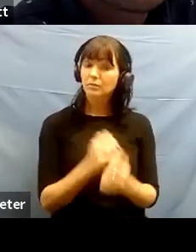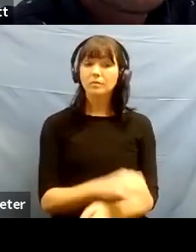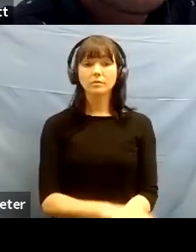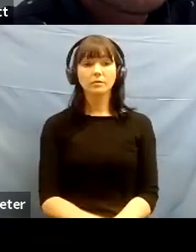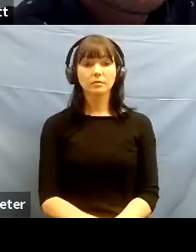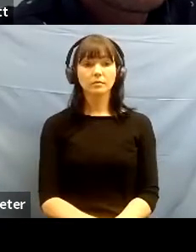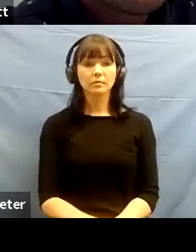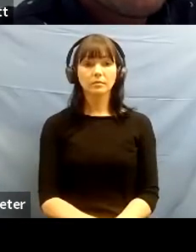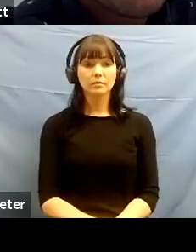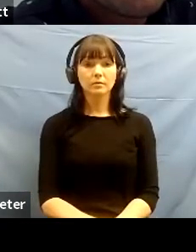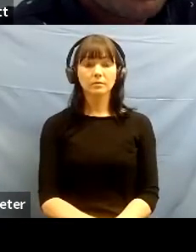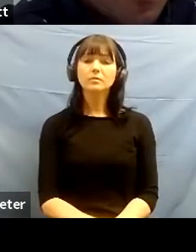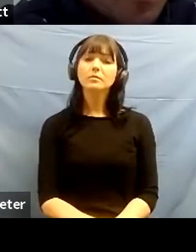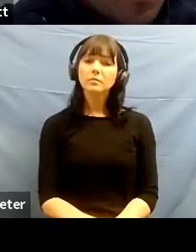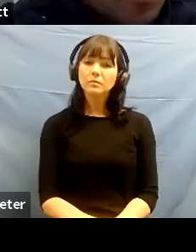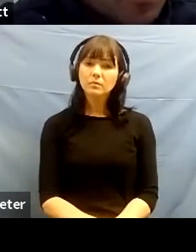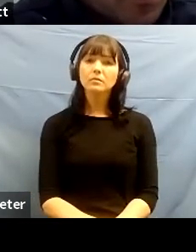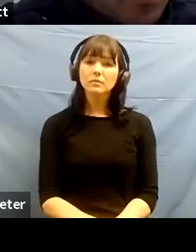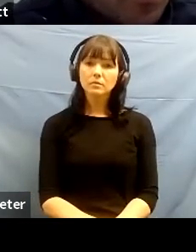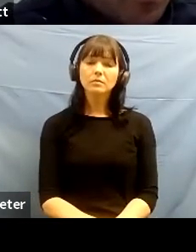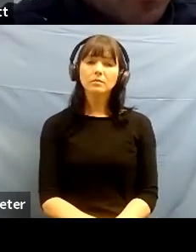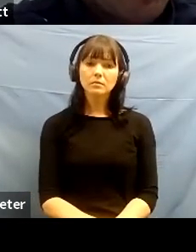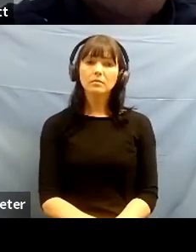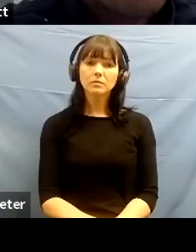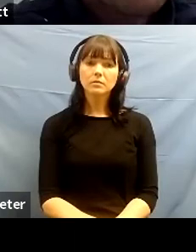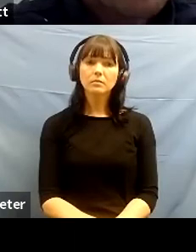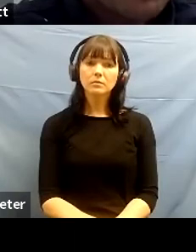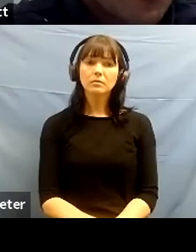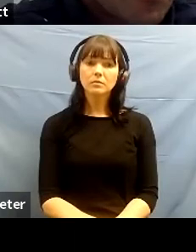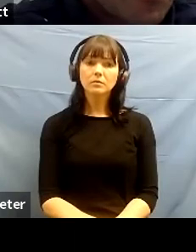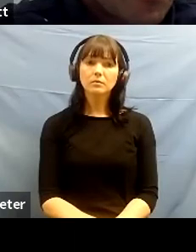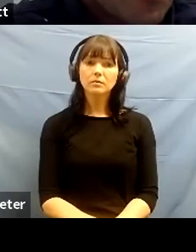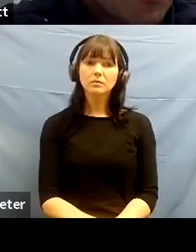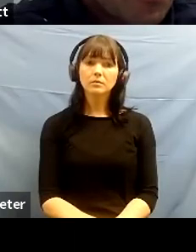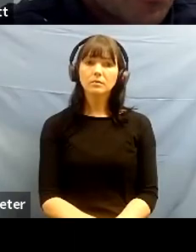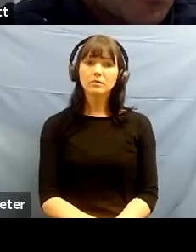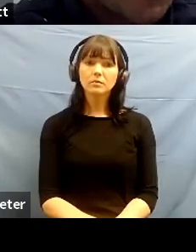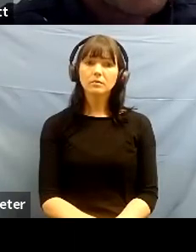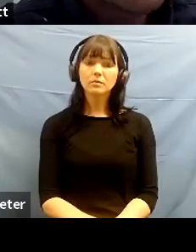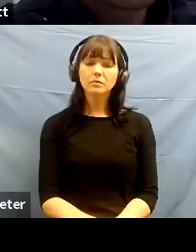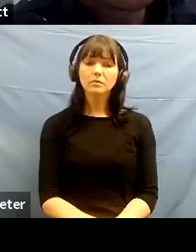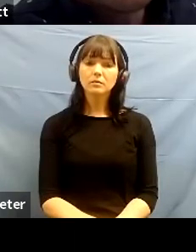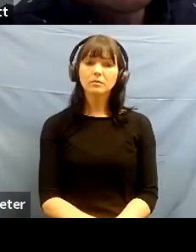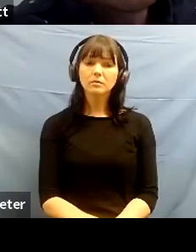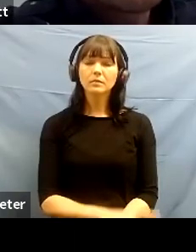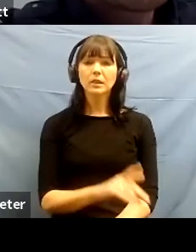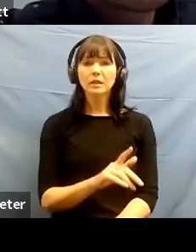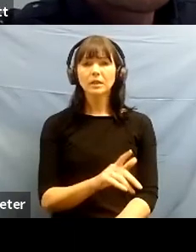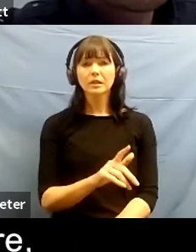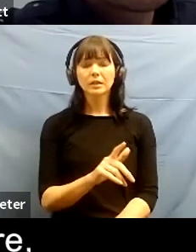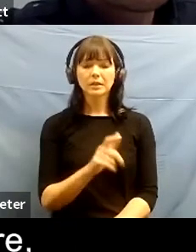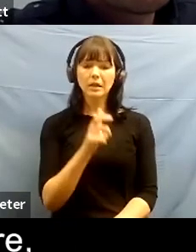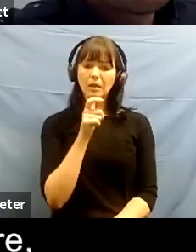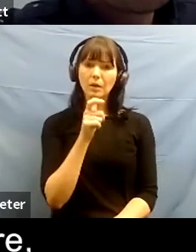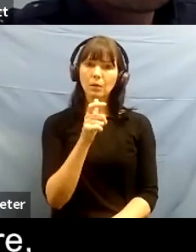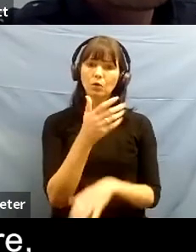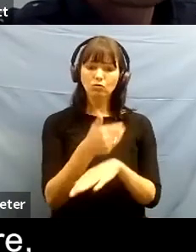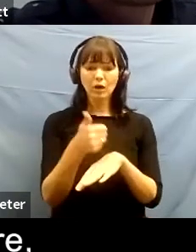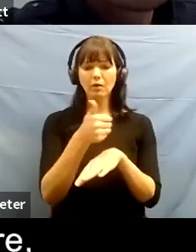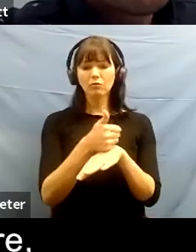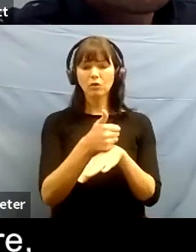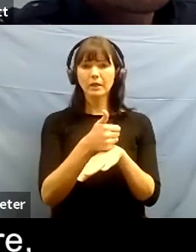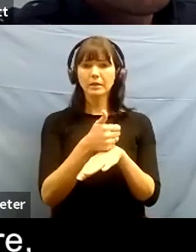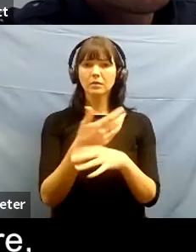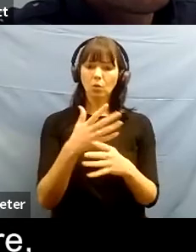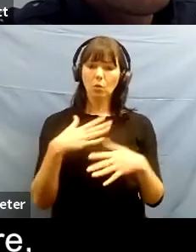yes it's it's quite a um quite a kind of loaded word for me recovery and well-being i think the